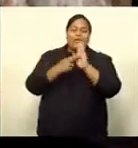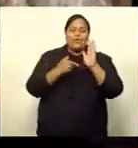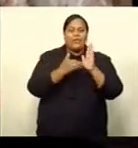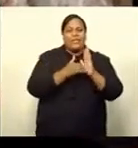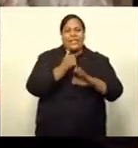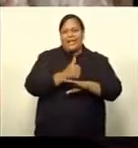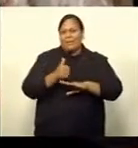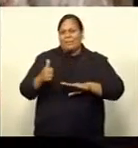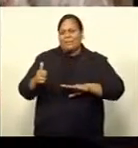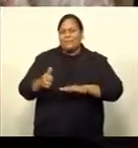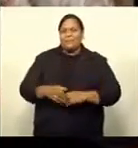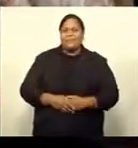Jeshulal, FBC News. Jeshulat. Jeshul. Phi